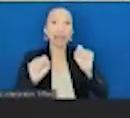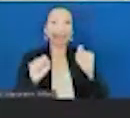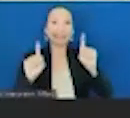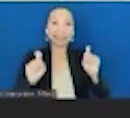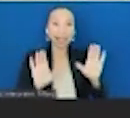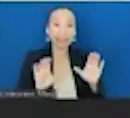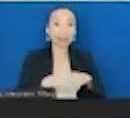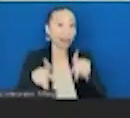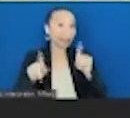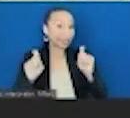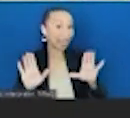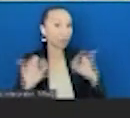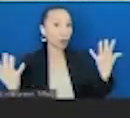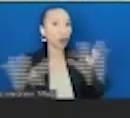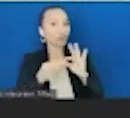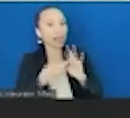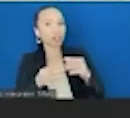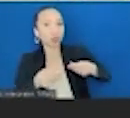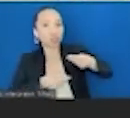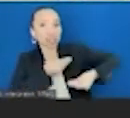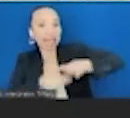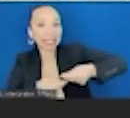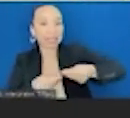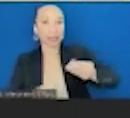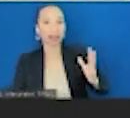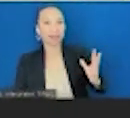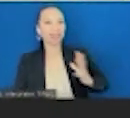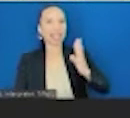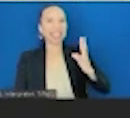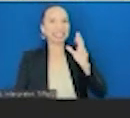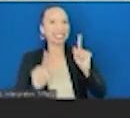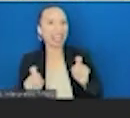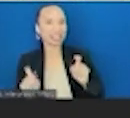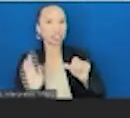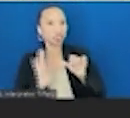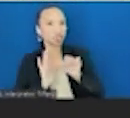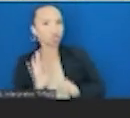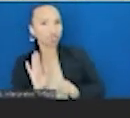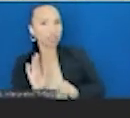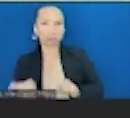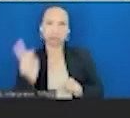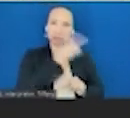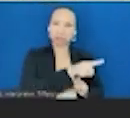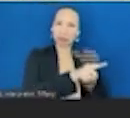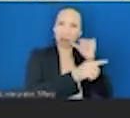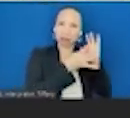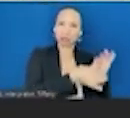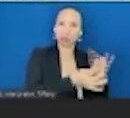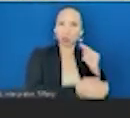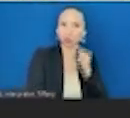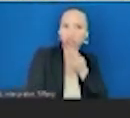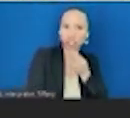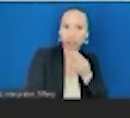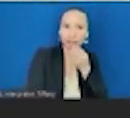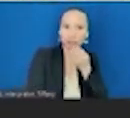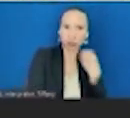other questions about genetics and fancy tests and surgeries and other things. There aren't questions on nutrition. And so there's lots of ways